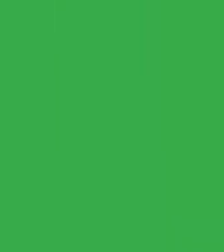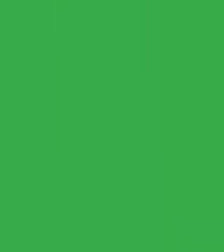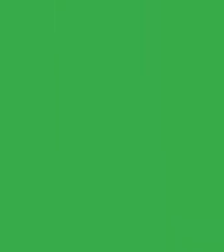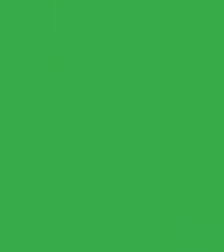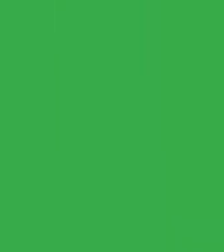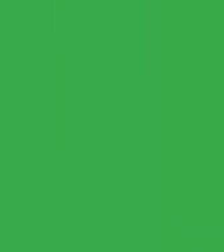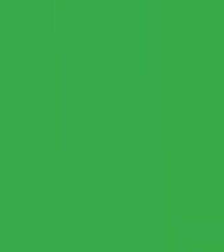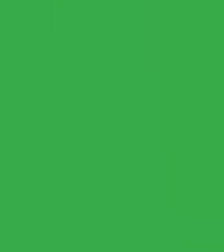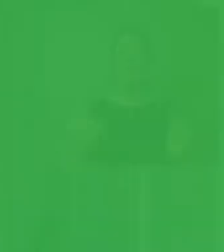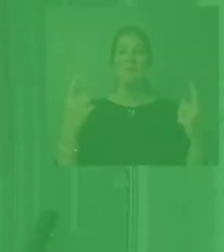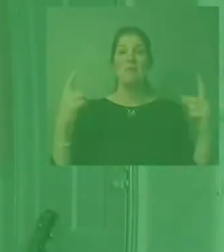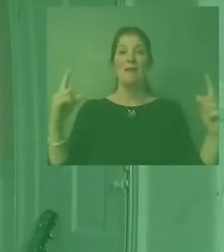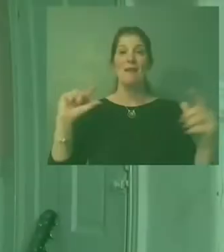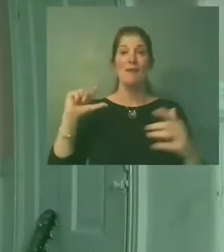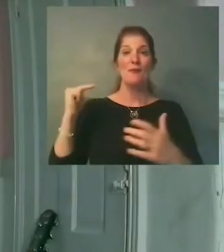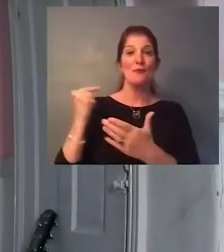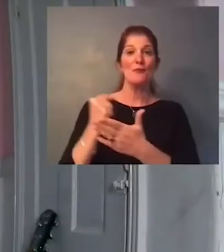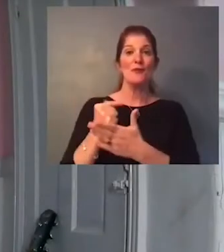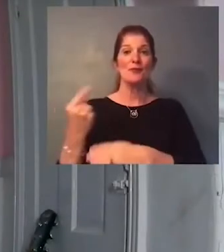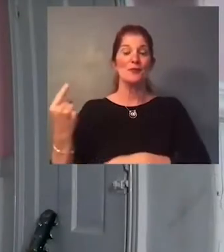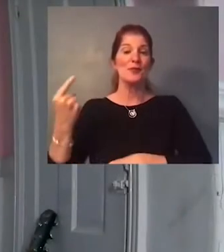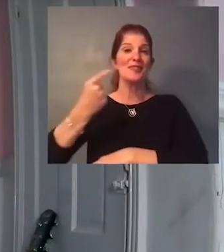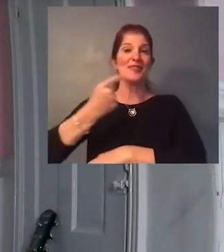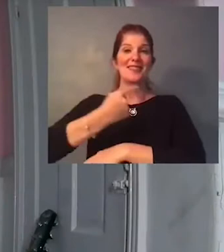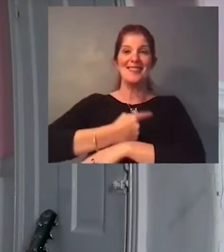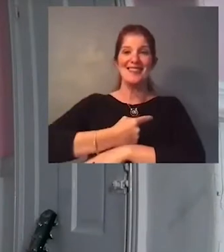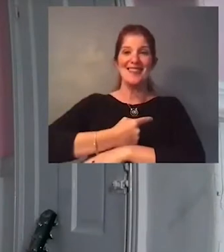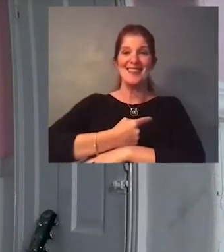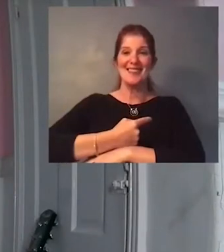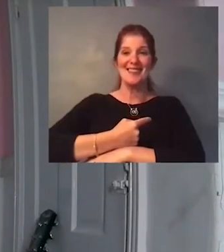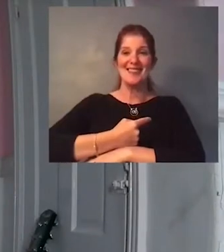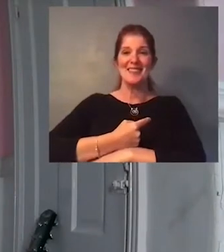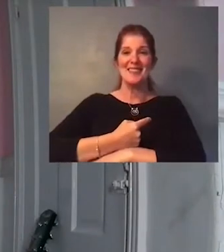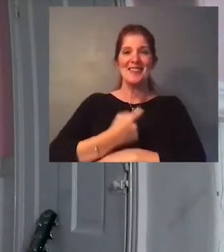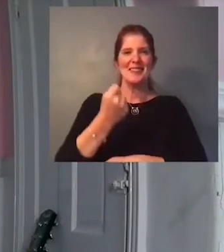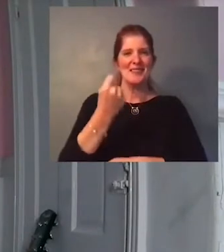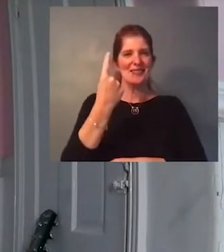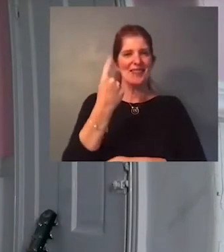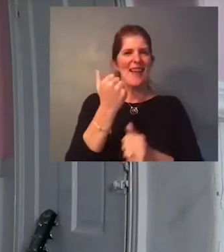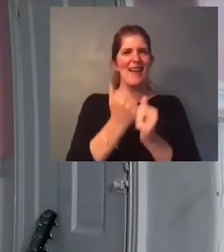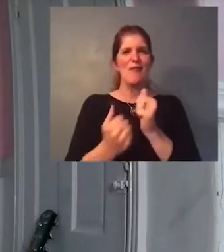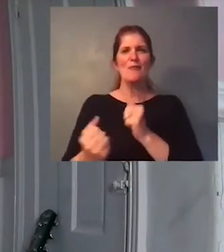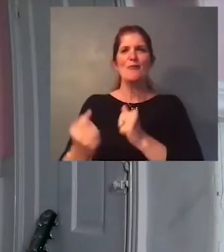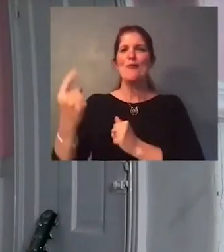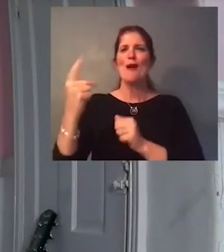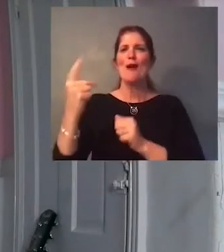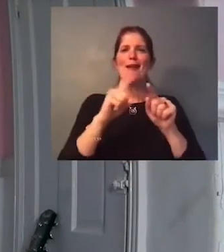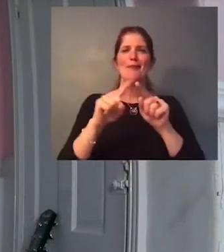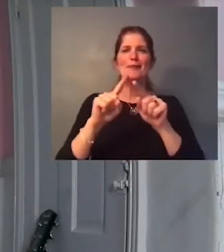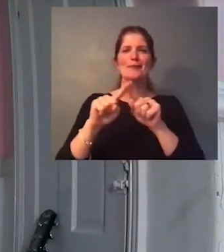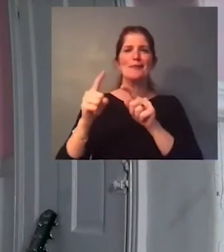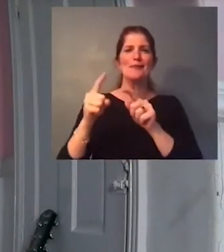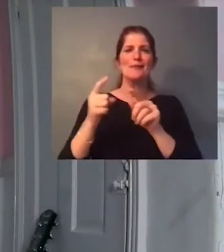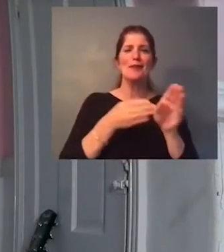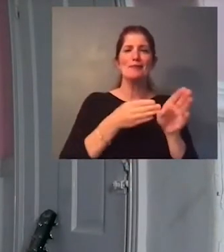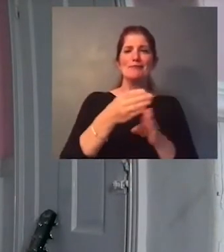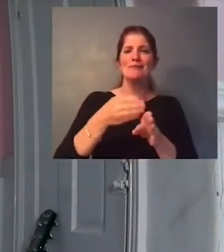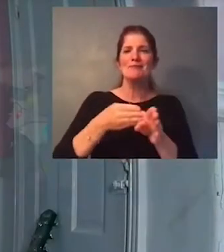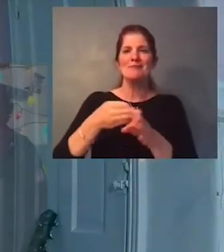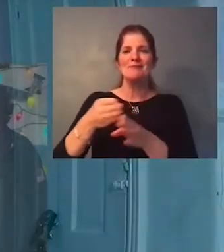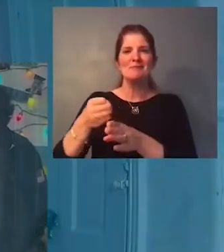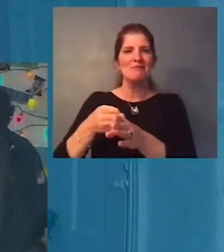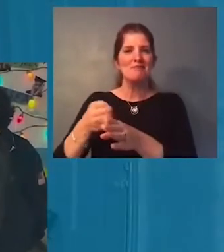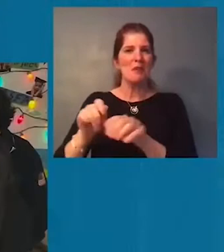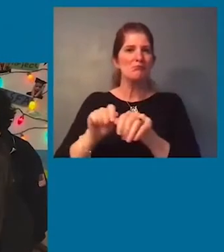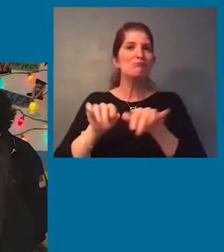Time has arrived. We all know one day we will be apart. But there